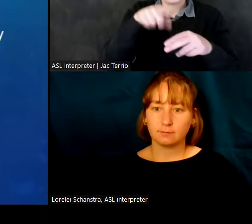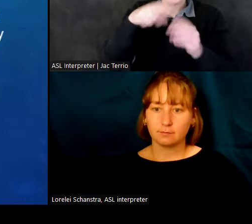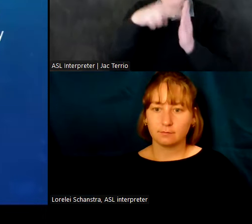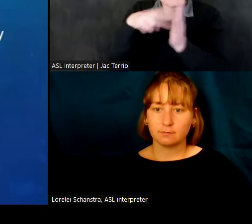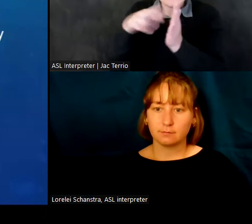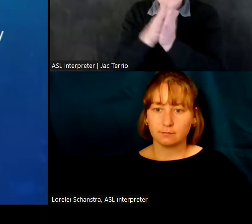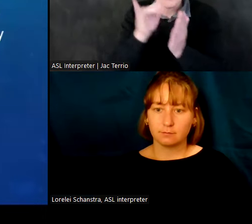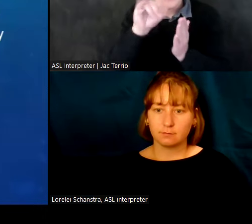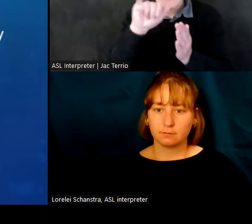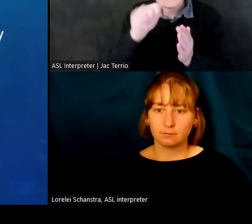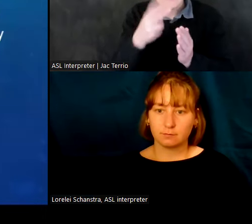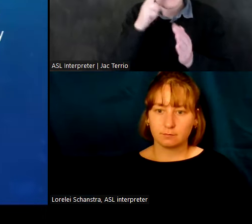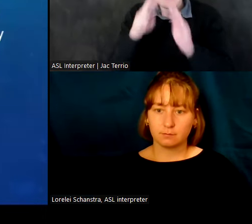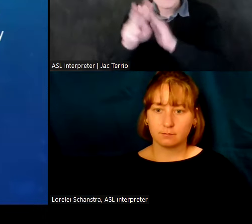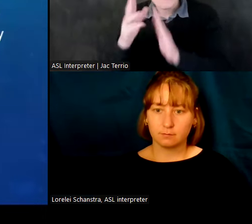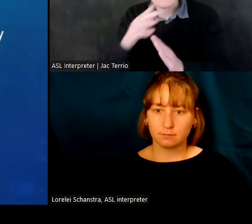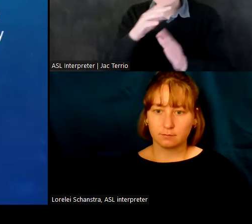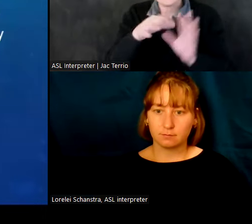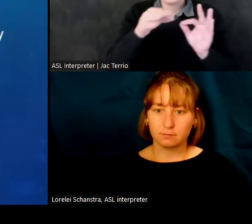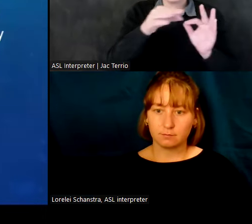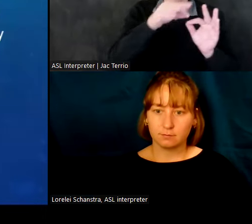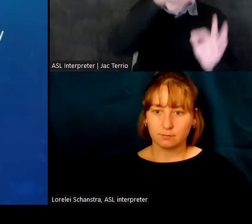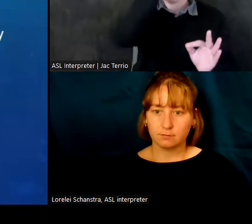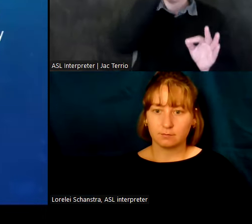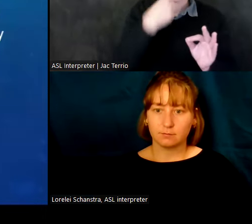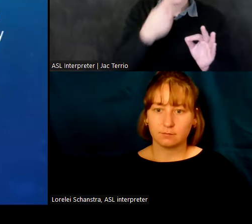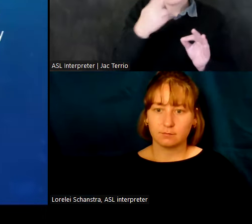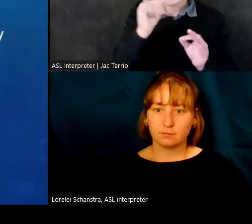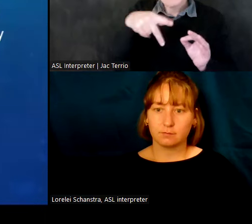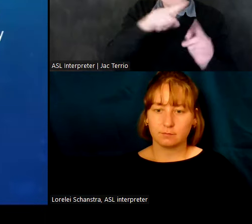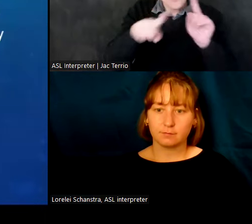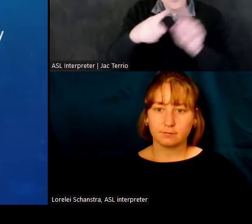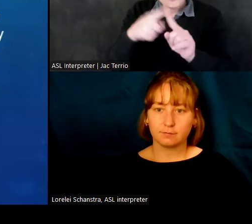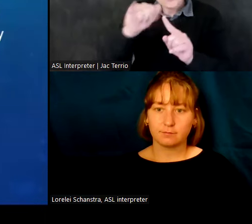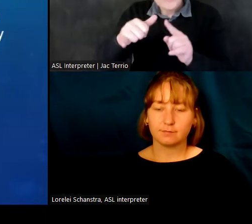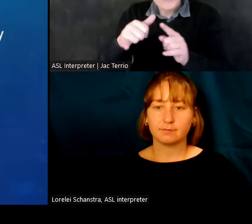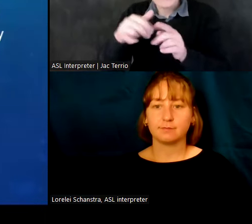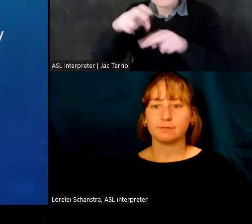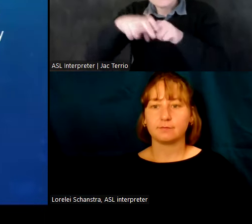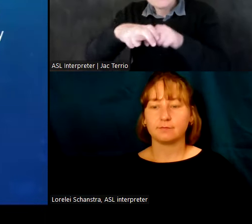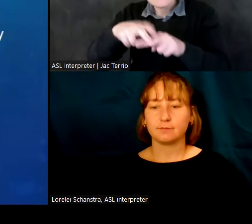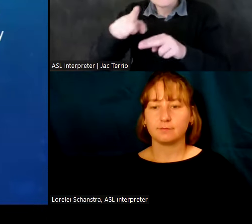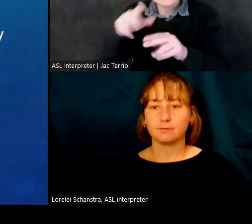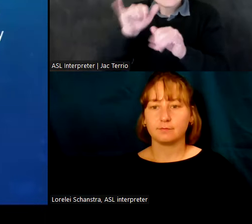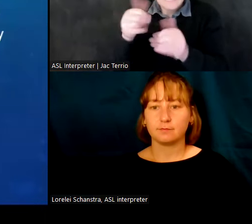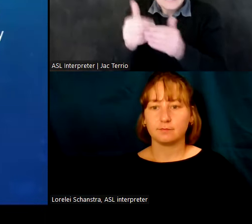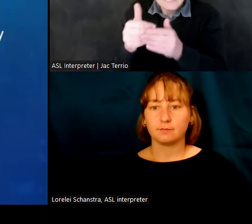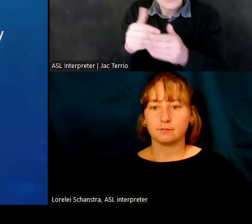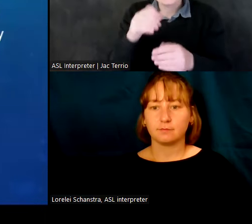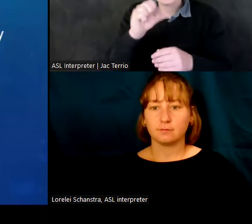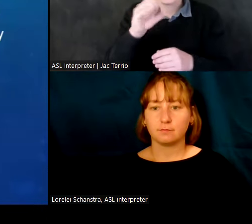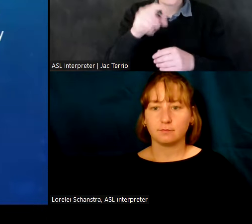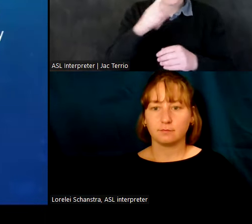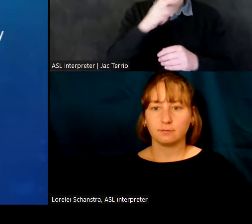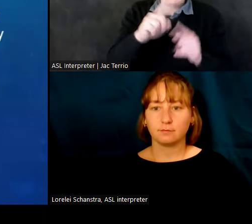So there are several things going on here in this excerpt from